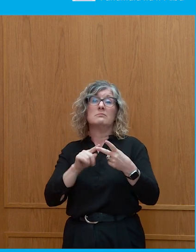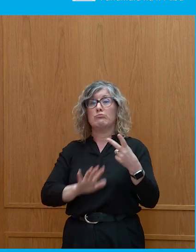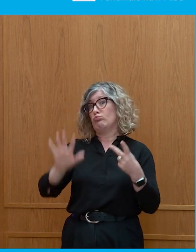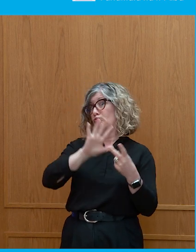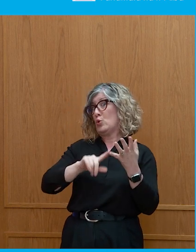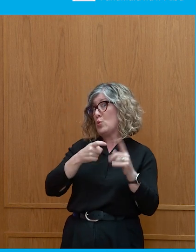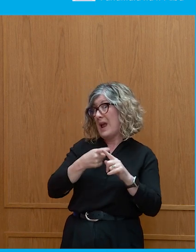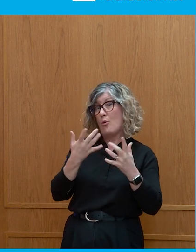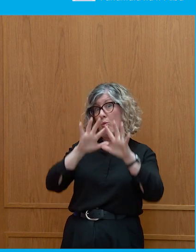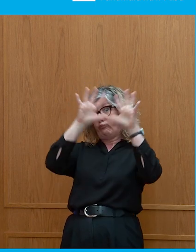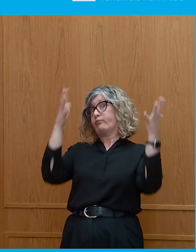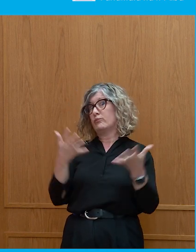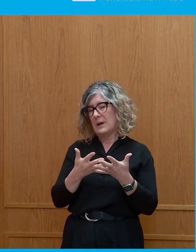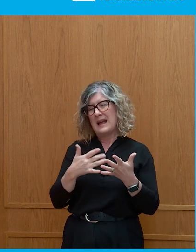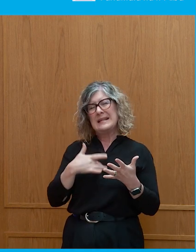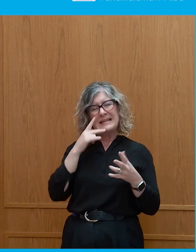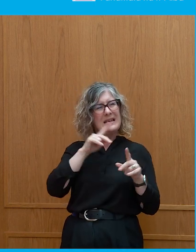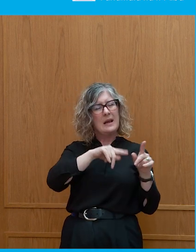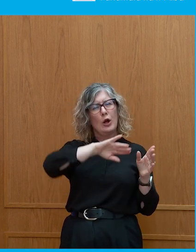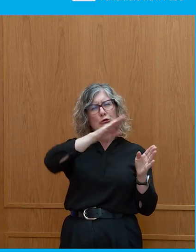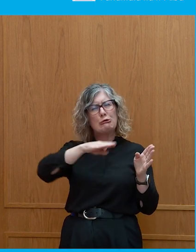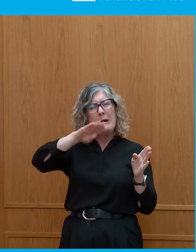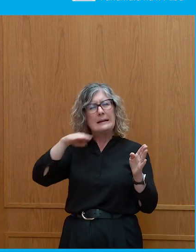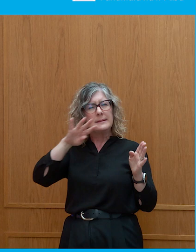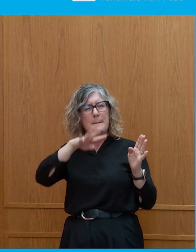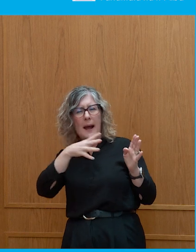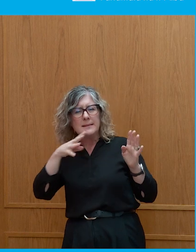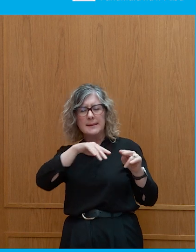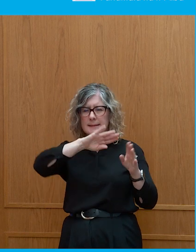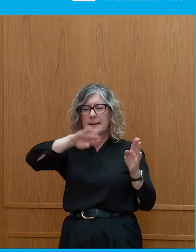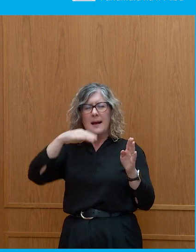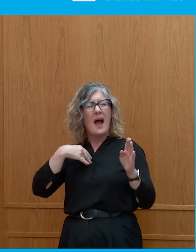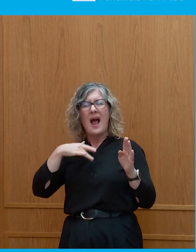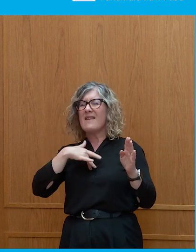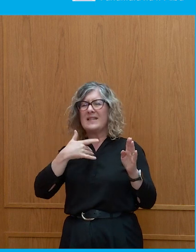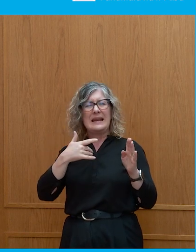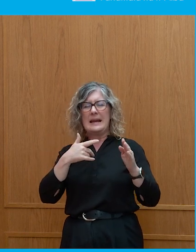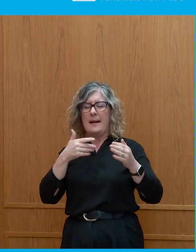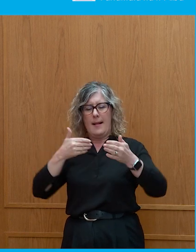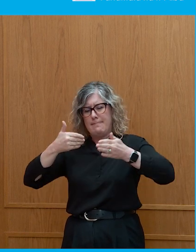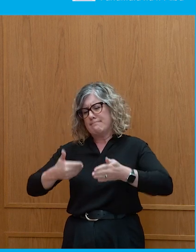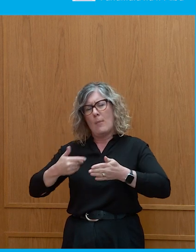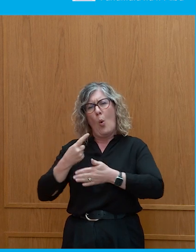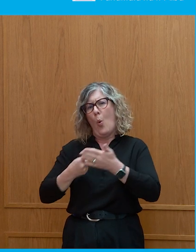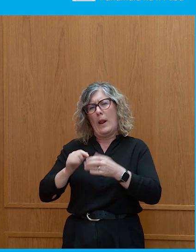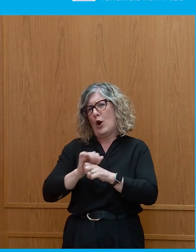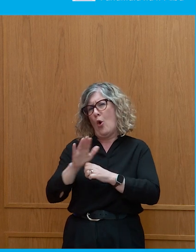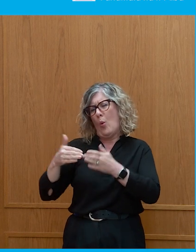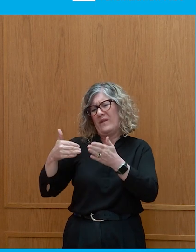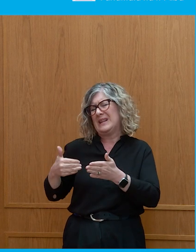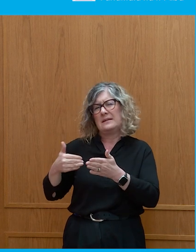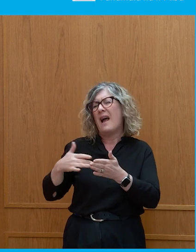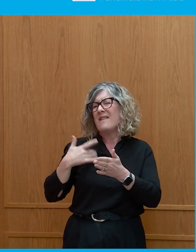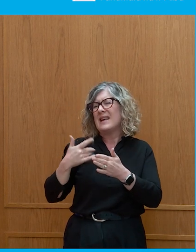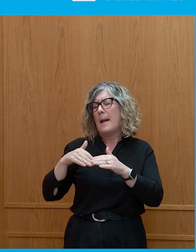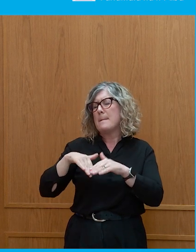these trends are much more deep-rooted and longer term than COVID, right? So you can go back. mean,